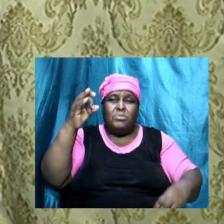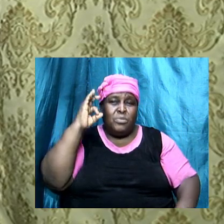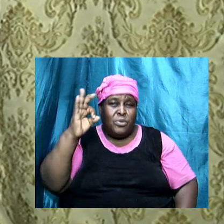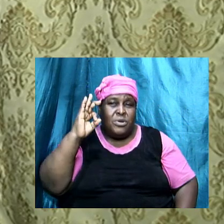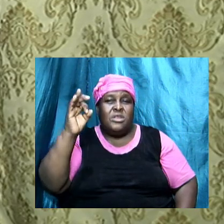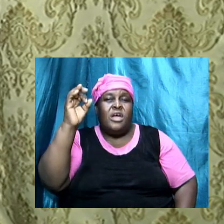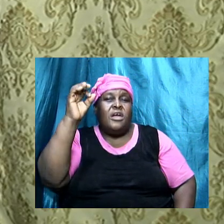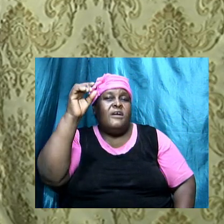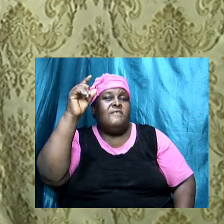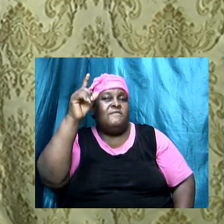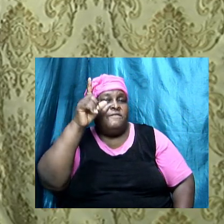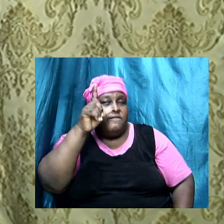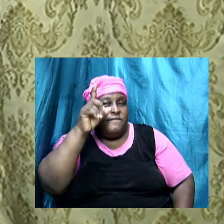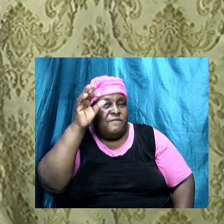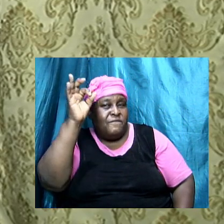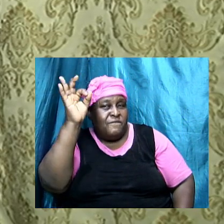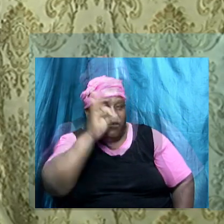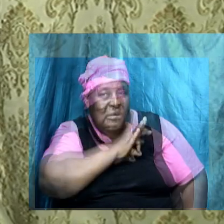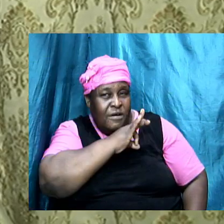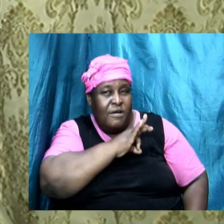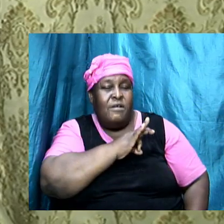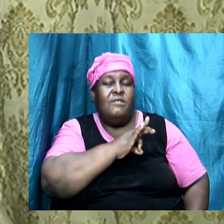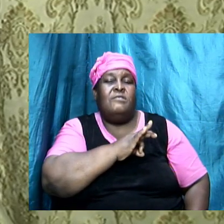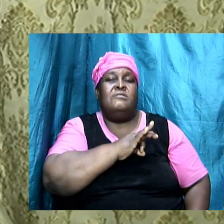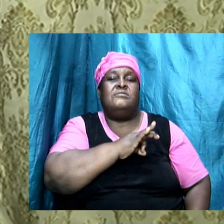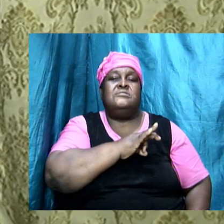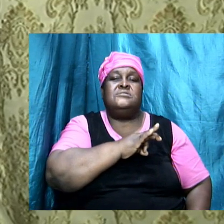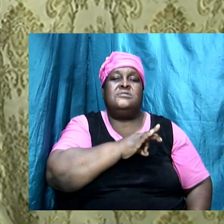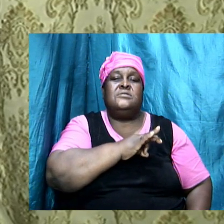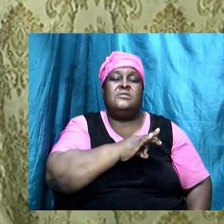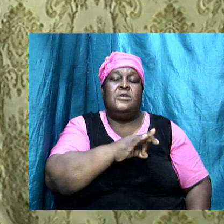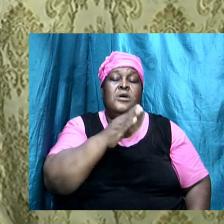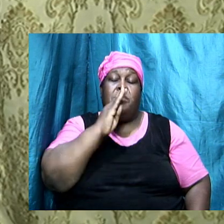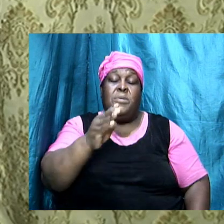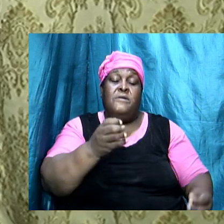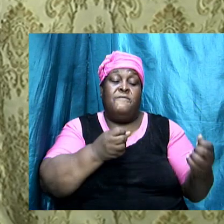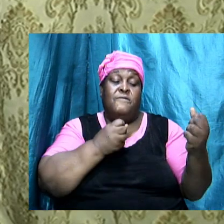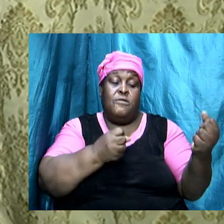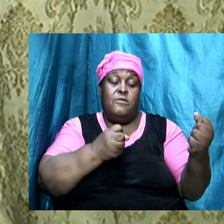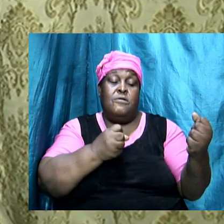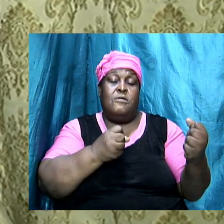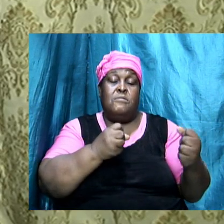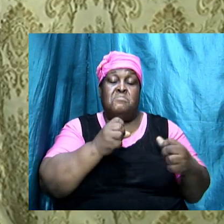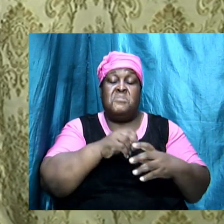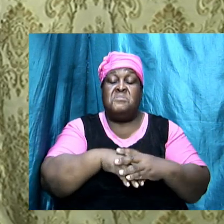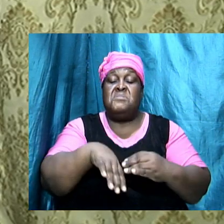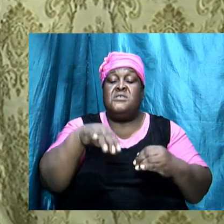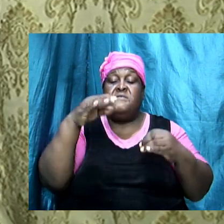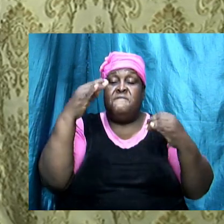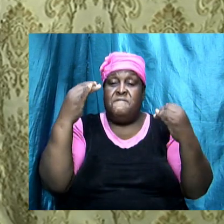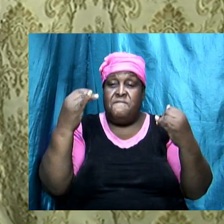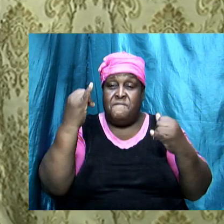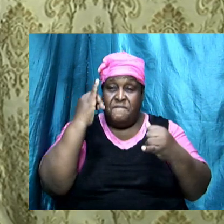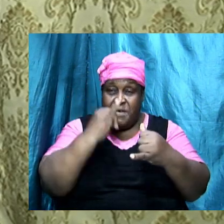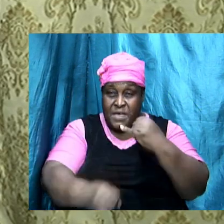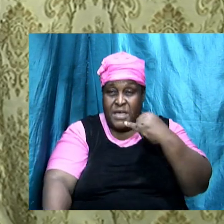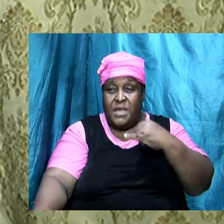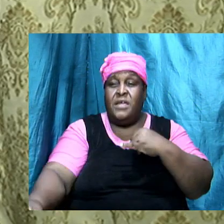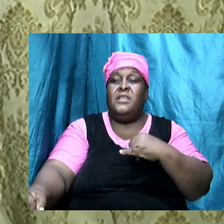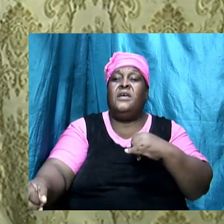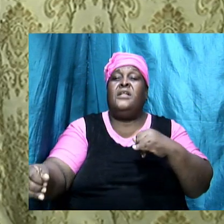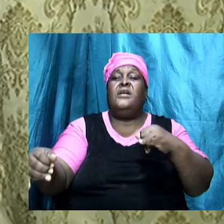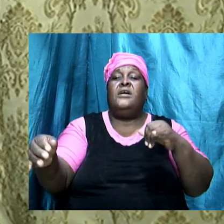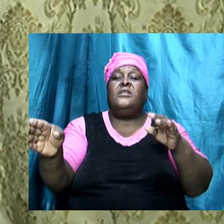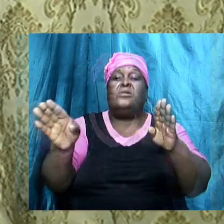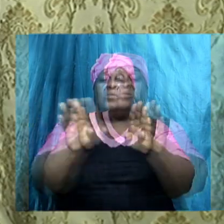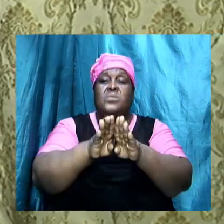God, we have got to be aware and we have got to stand firm in these last and closing days. Knowing that the